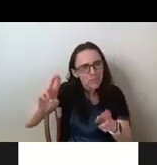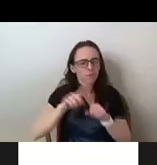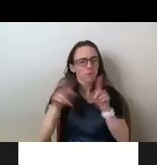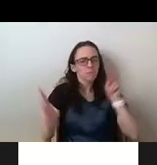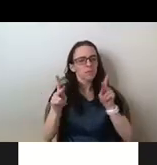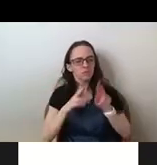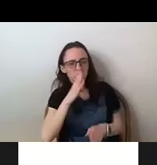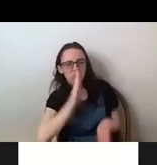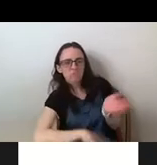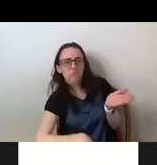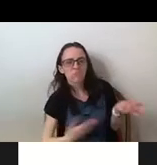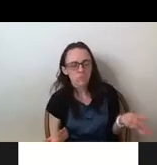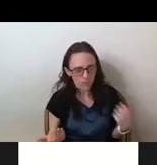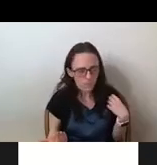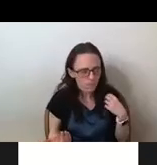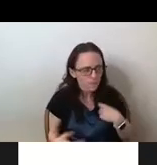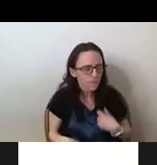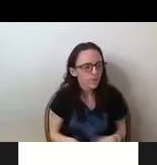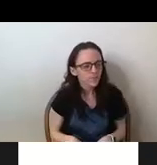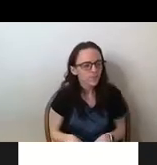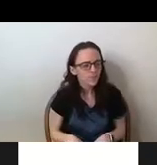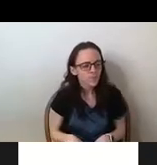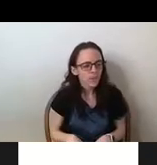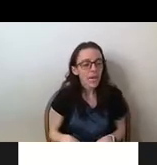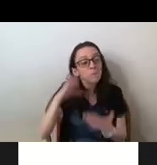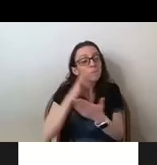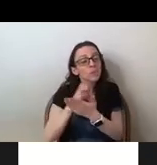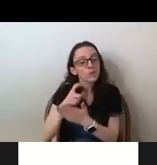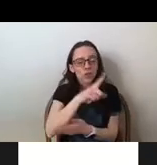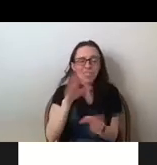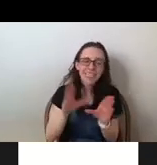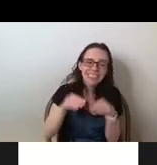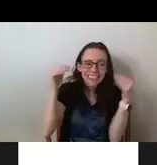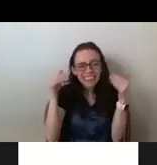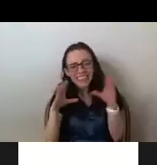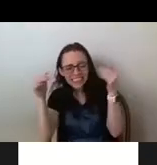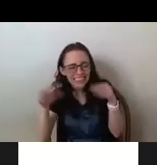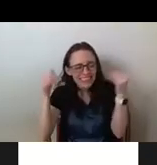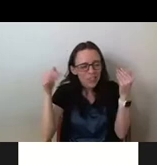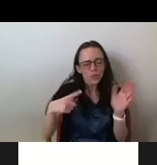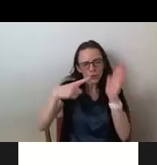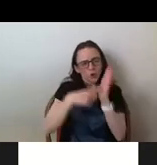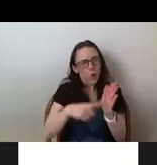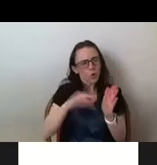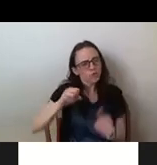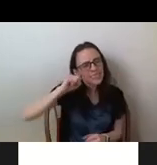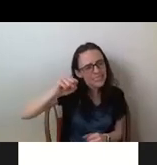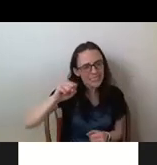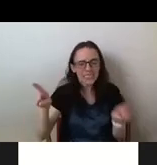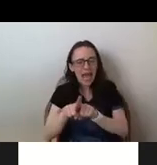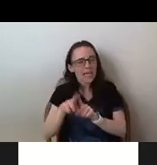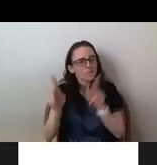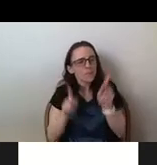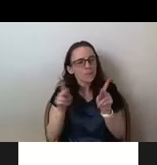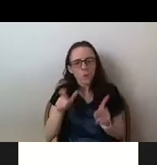showcasing her smiling, being happy, kind of shows as modes of resistance against the way Black women are depicted as criminals or angry.